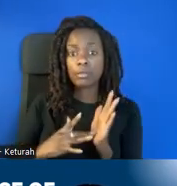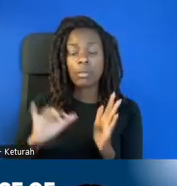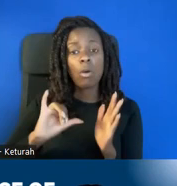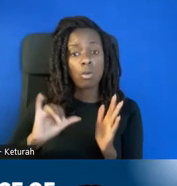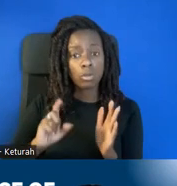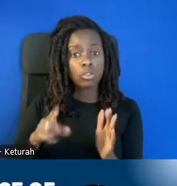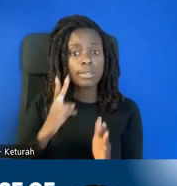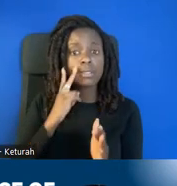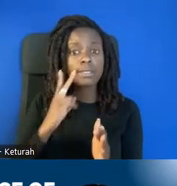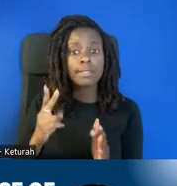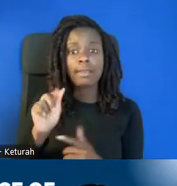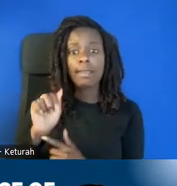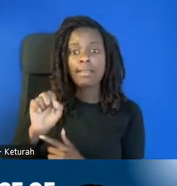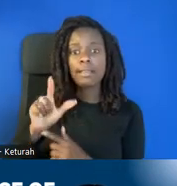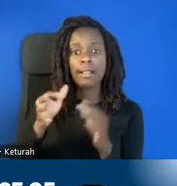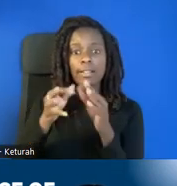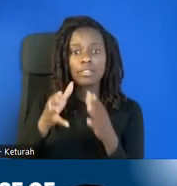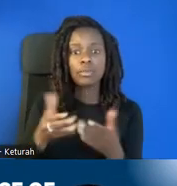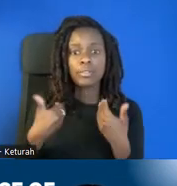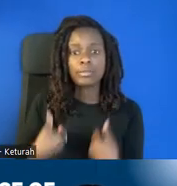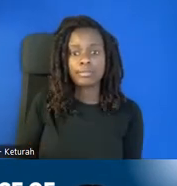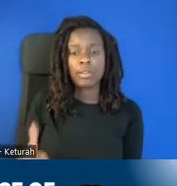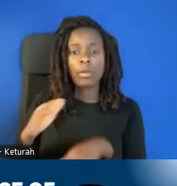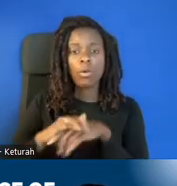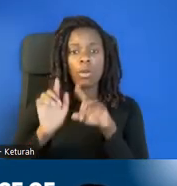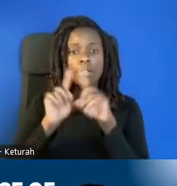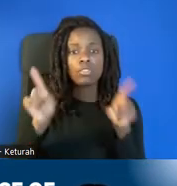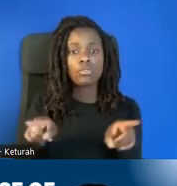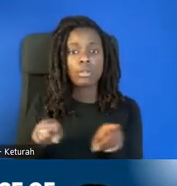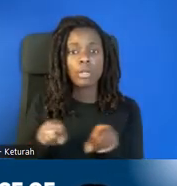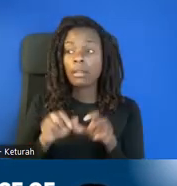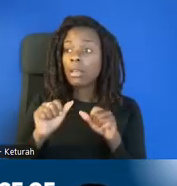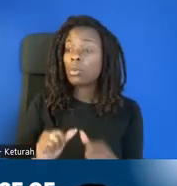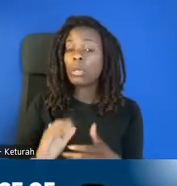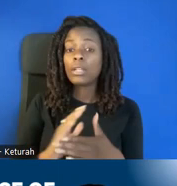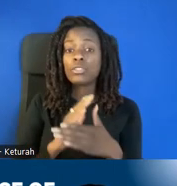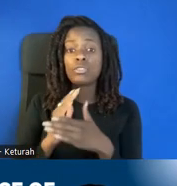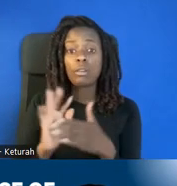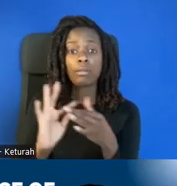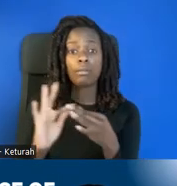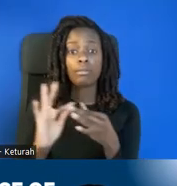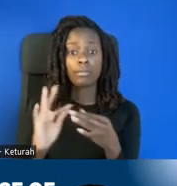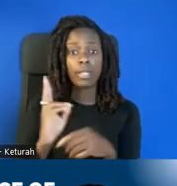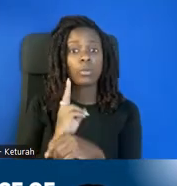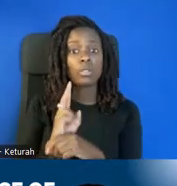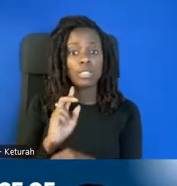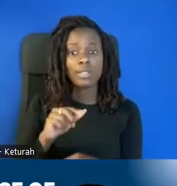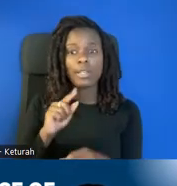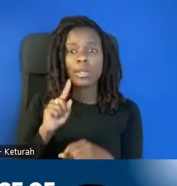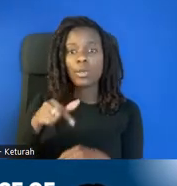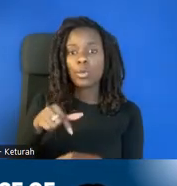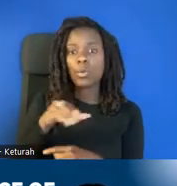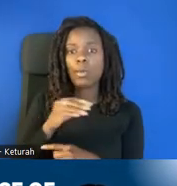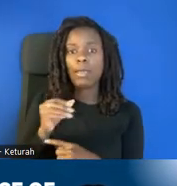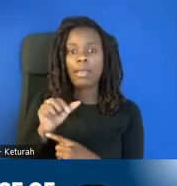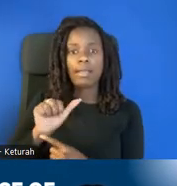screen, and you can share questions during the webinar using the Q&A feature. We will save the questions and